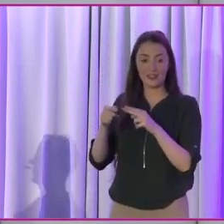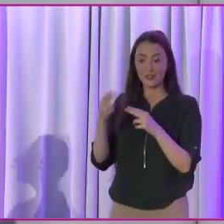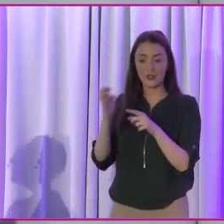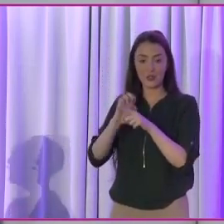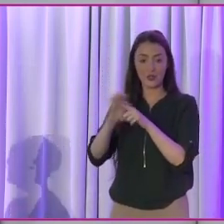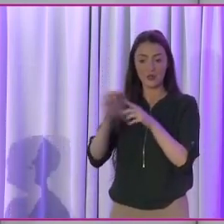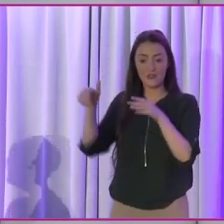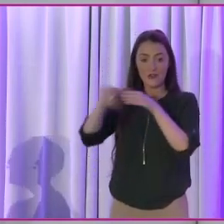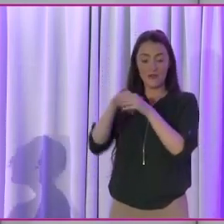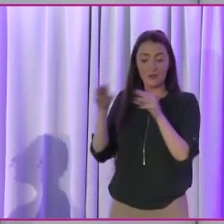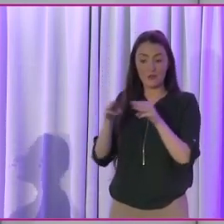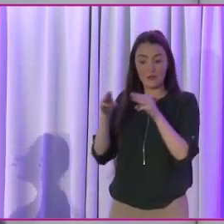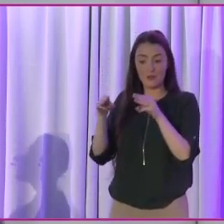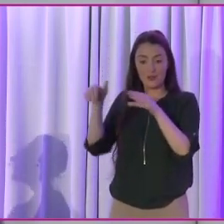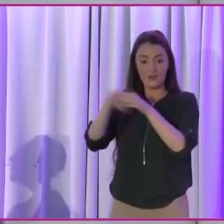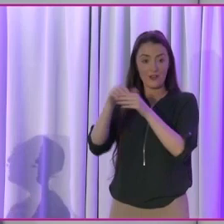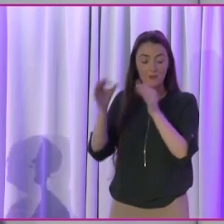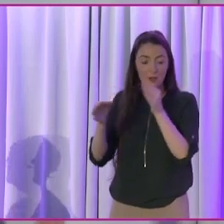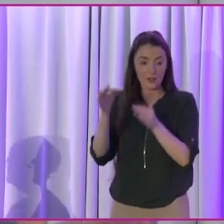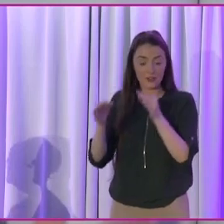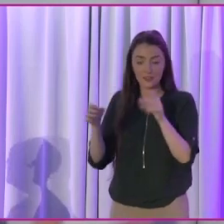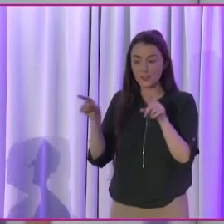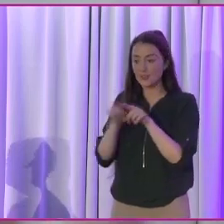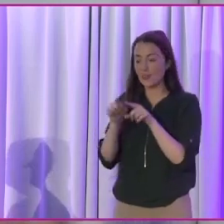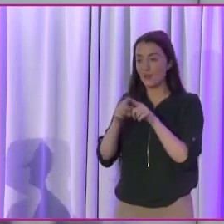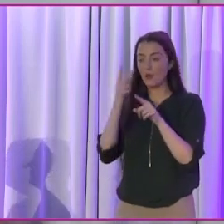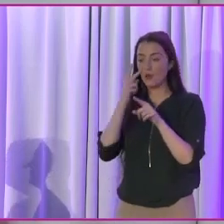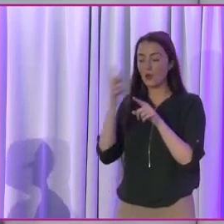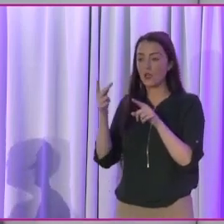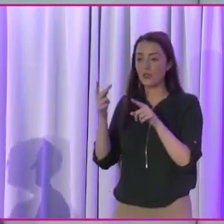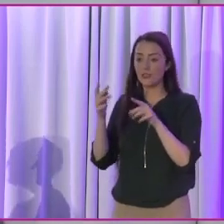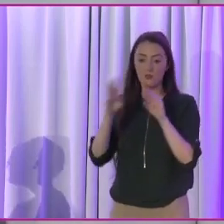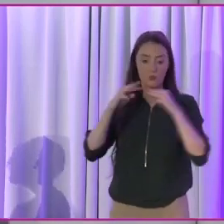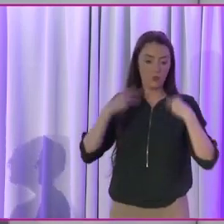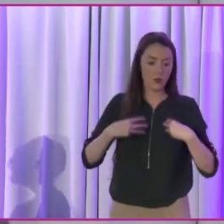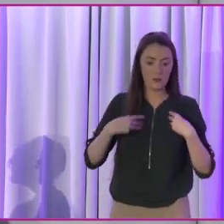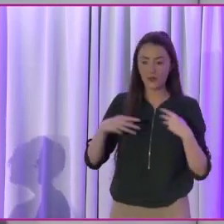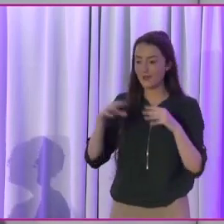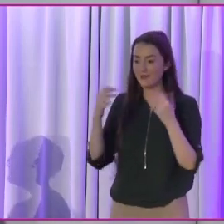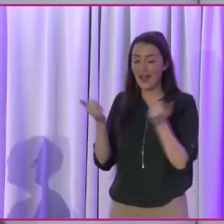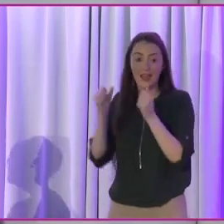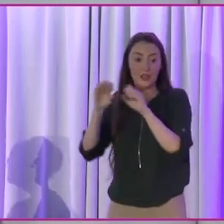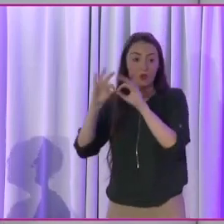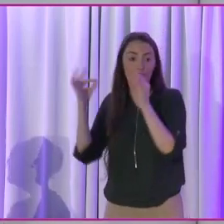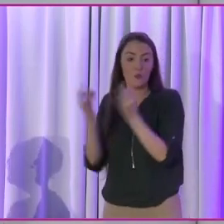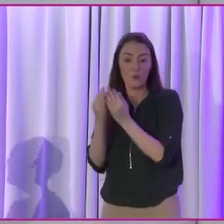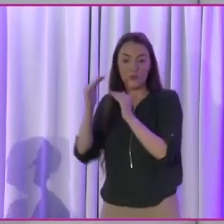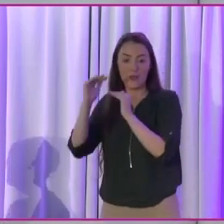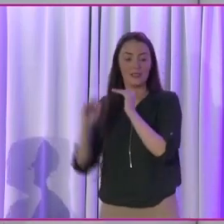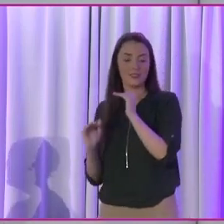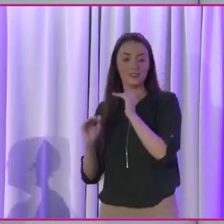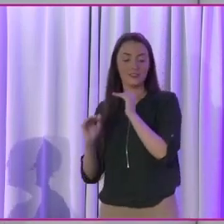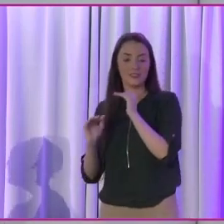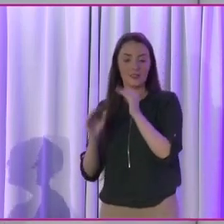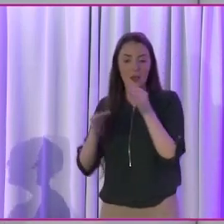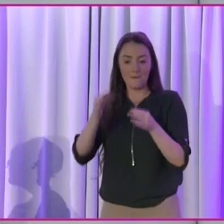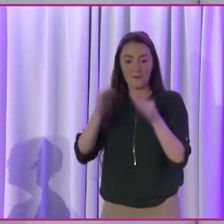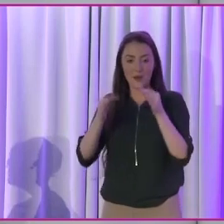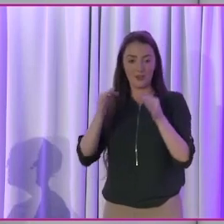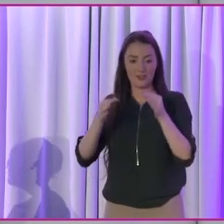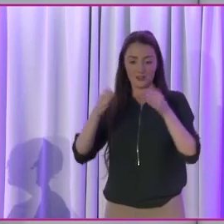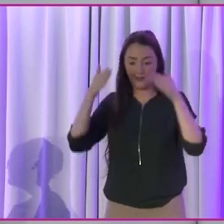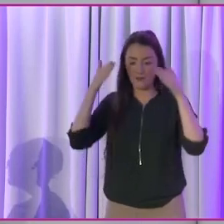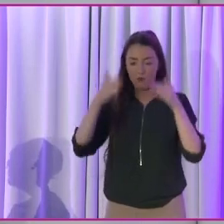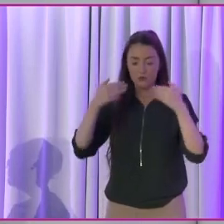politics, because it's the same, you know, we could look at it the same as women, same as any other group. Dominic says, our politics has been dominated